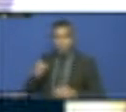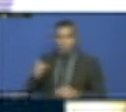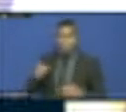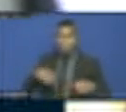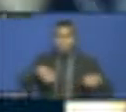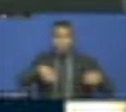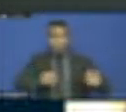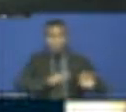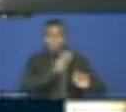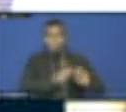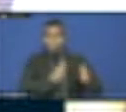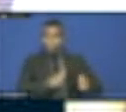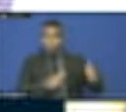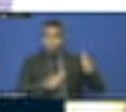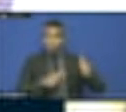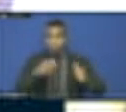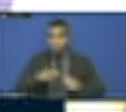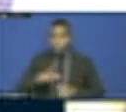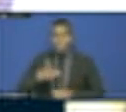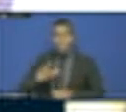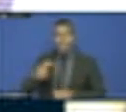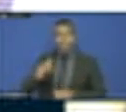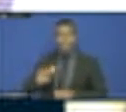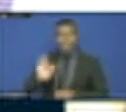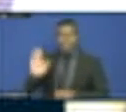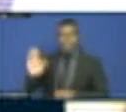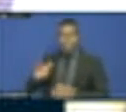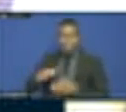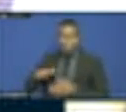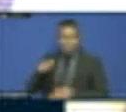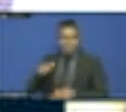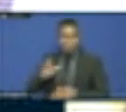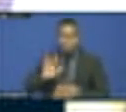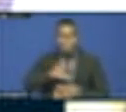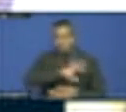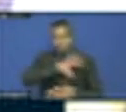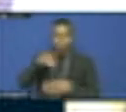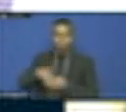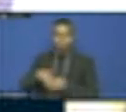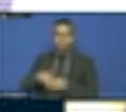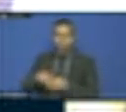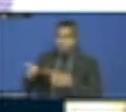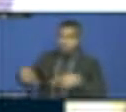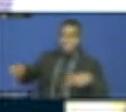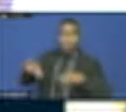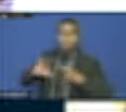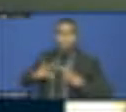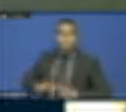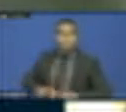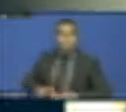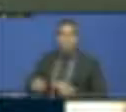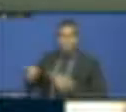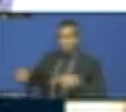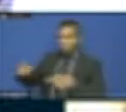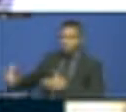attended by some mayors, and I have the mayor from the second largest city who are in this room. So that we